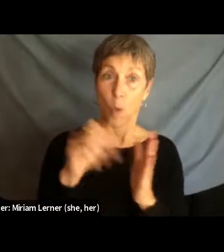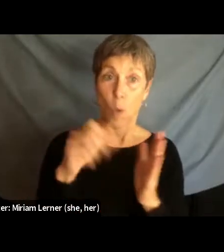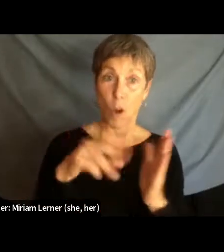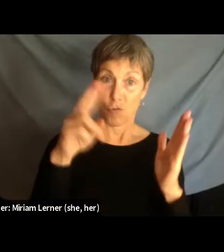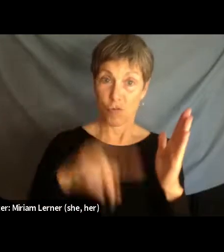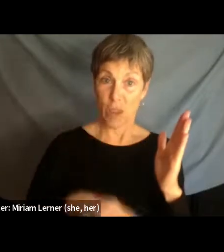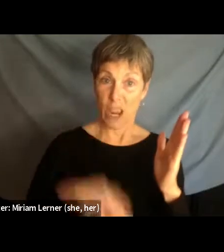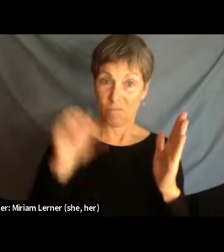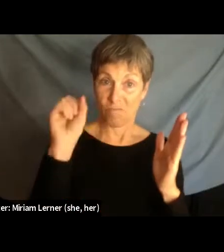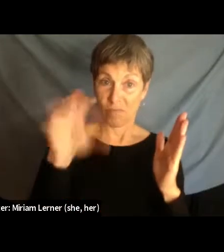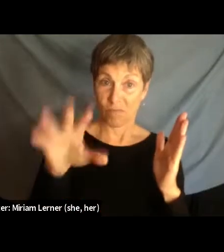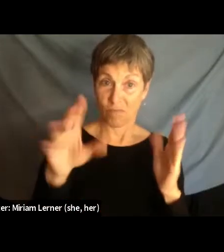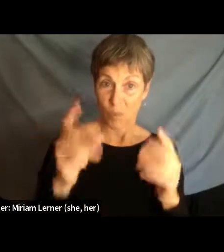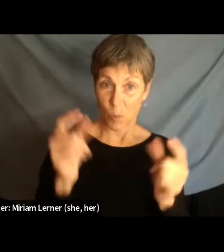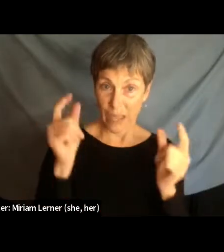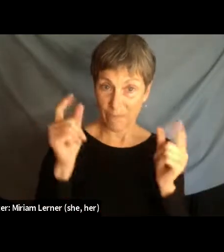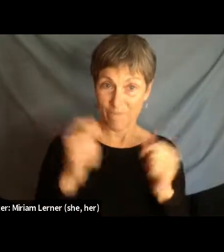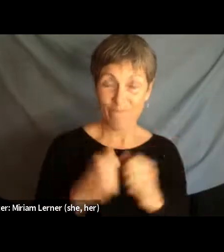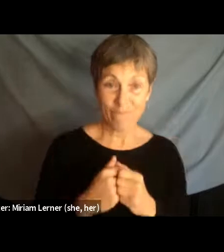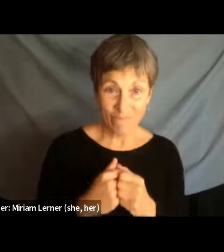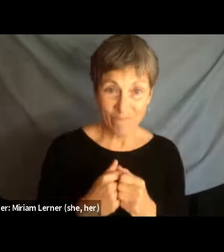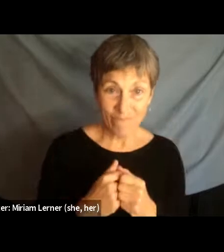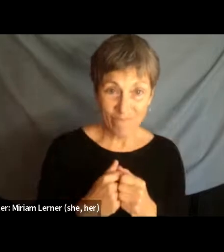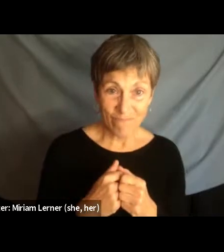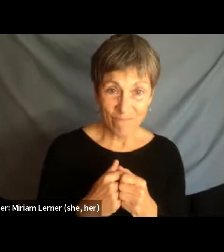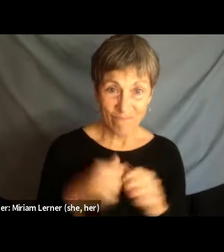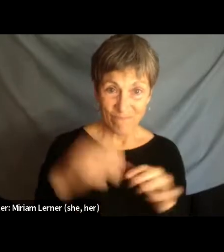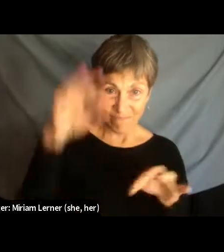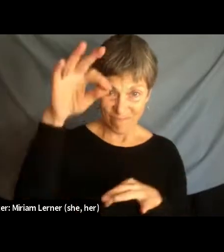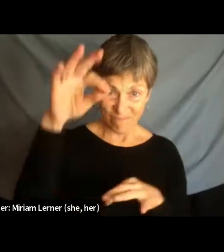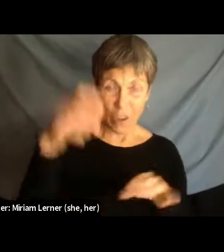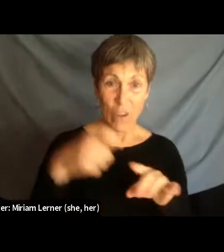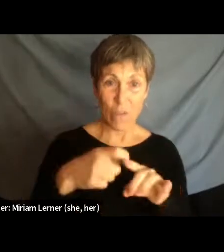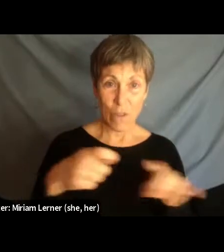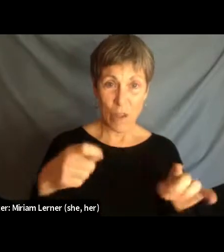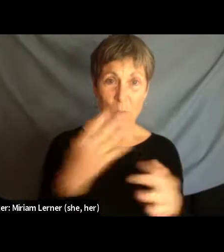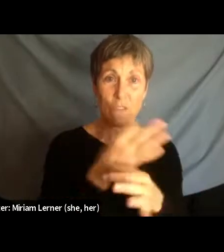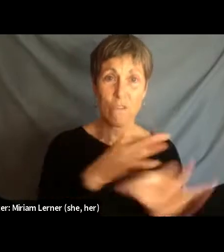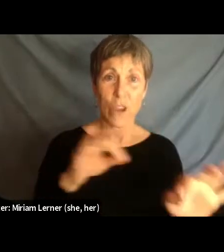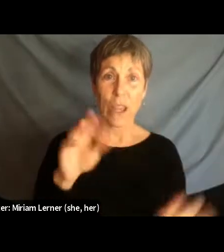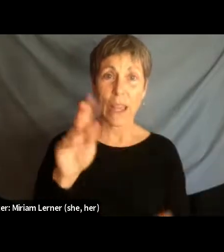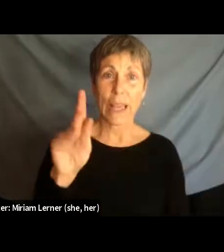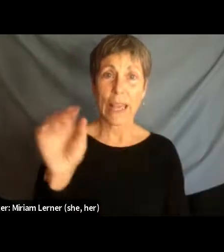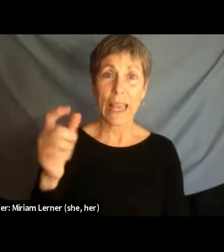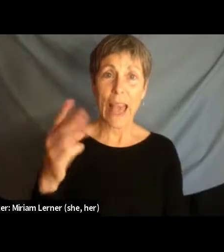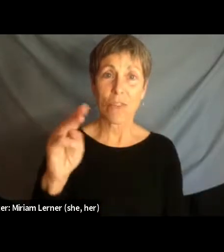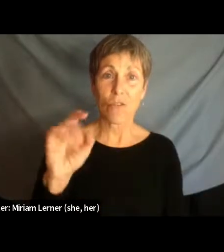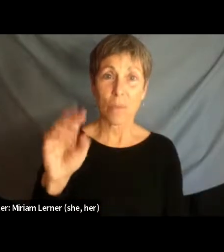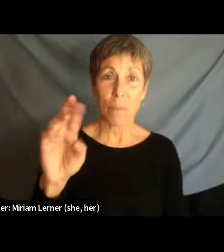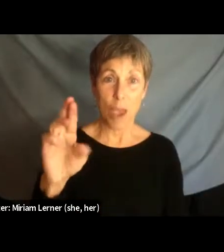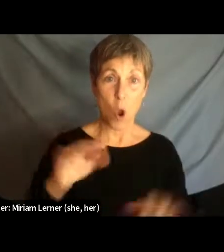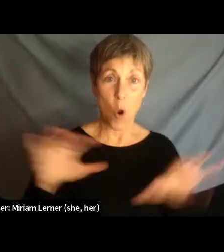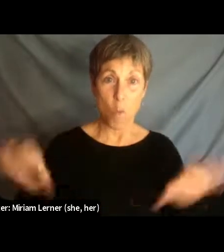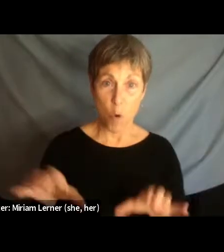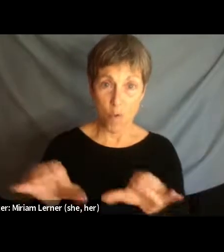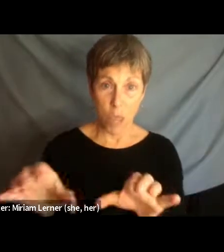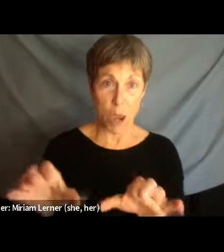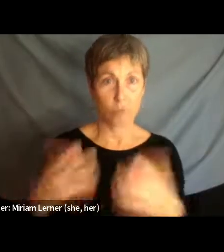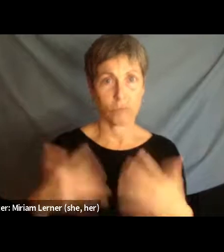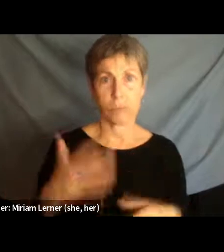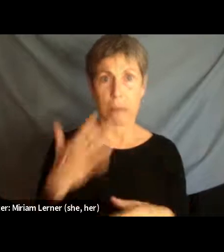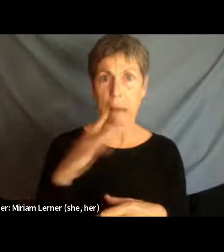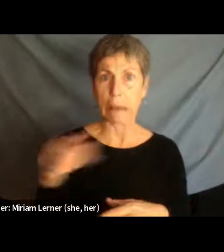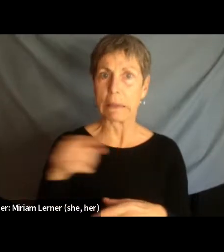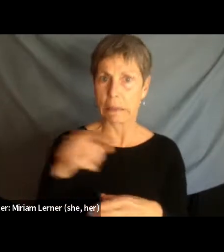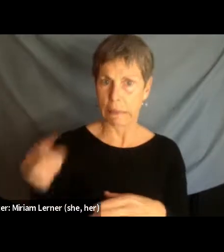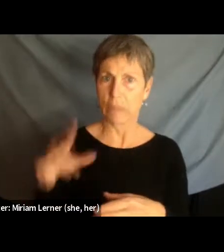real quick. And it's from the Free Kashmir Movement, which we've been very fortunate to have them be